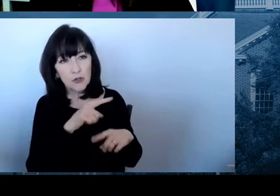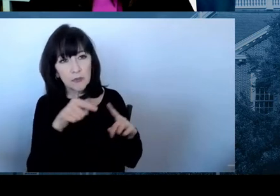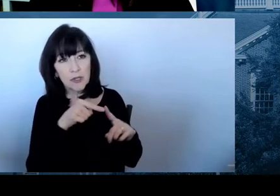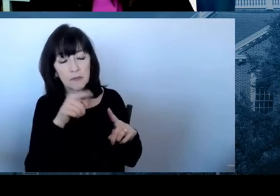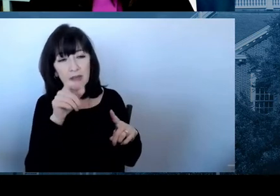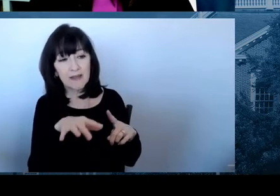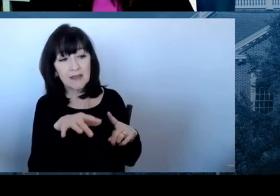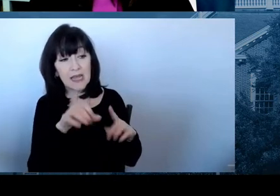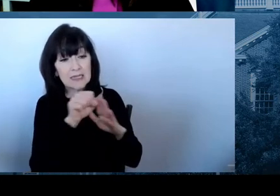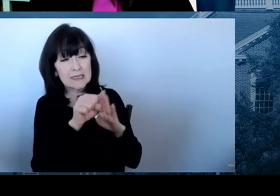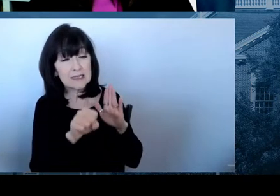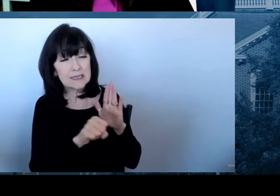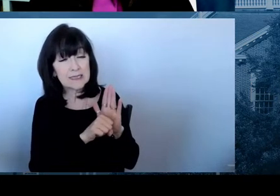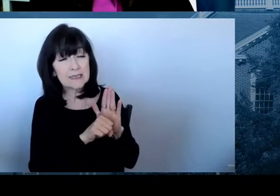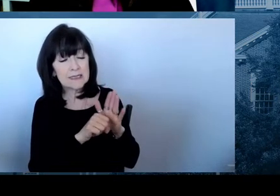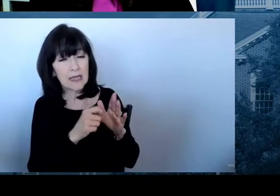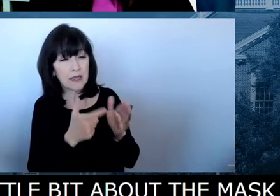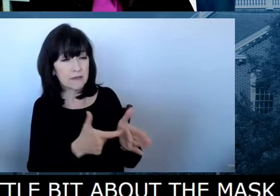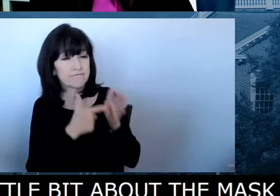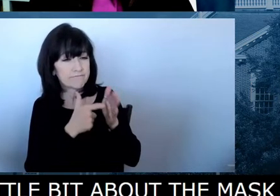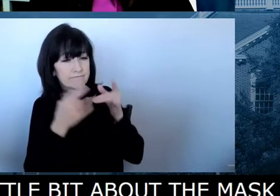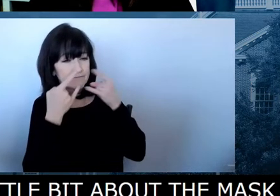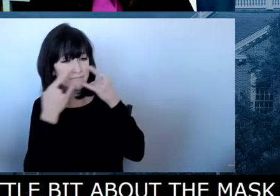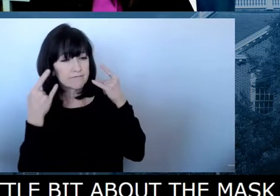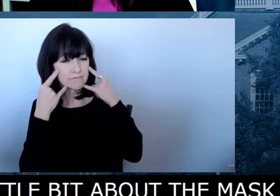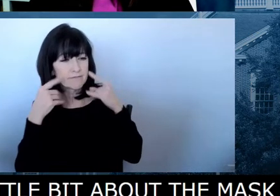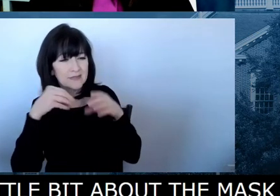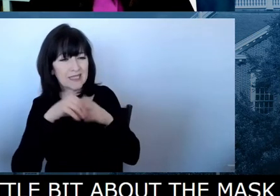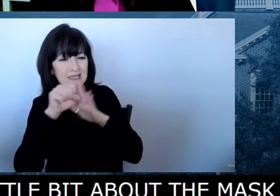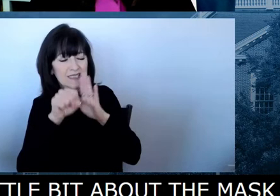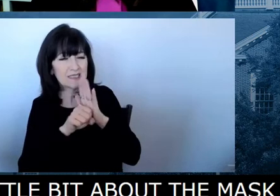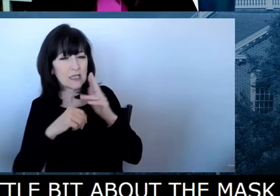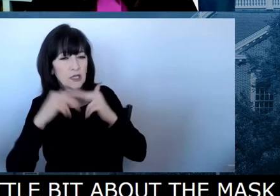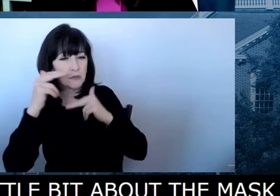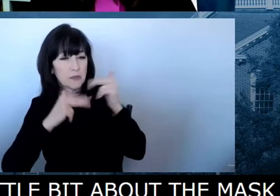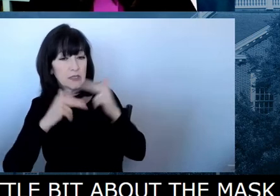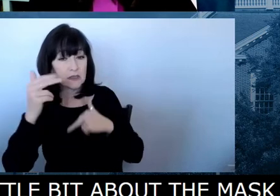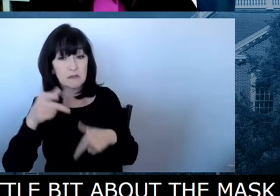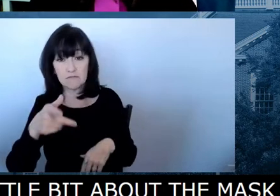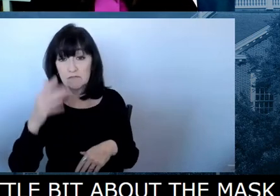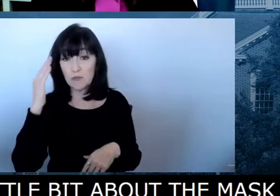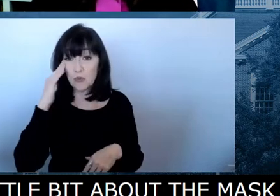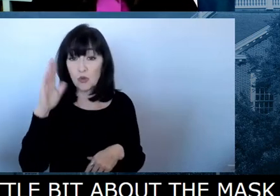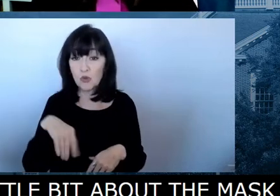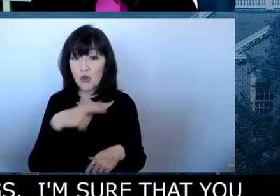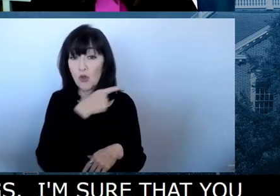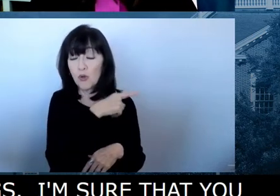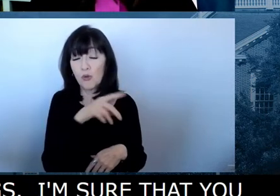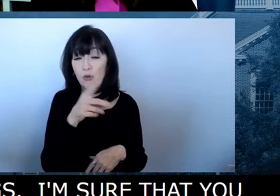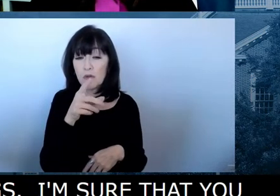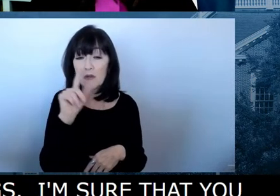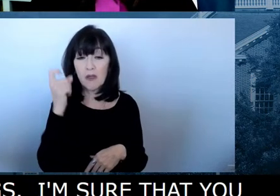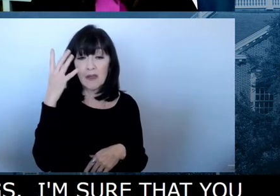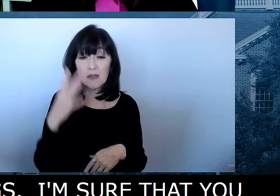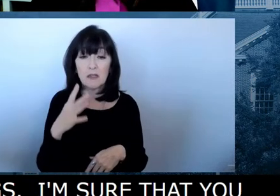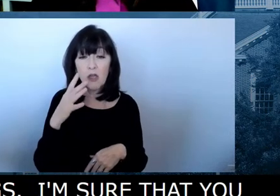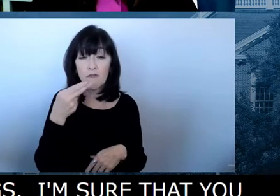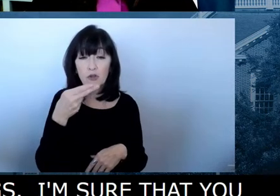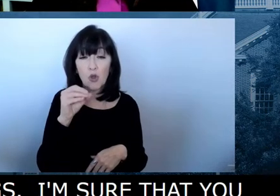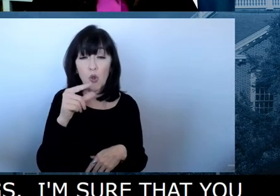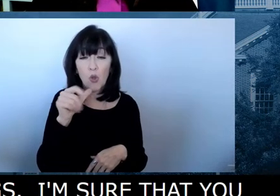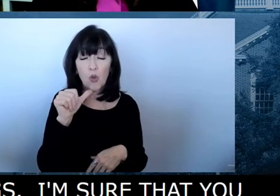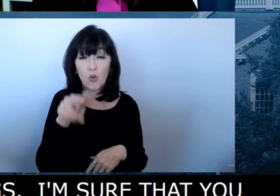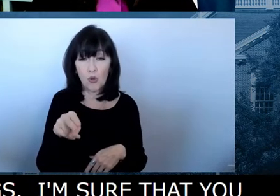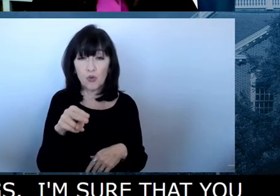in state buildings. I'm sure you saw Governor Hogan in Maryland is ending theirs, uh, next week. What's going to be the